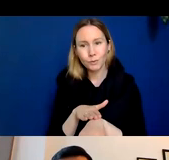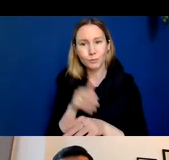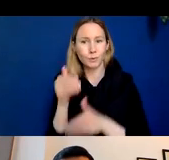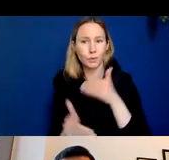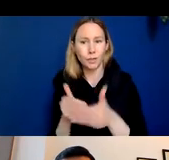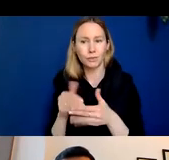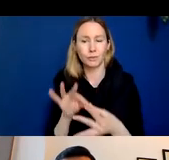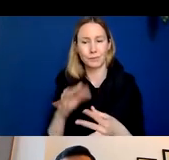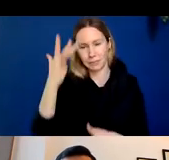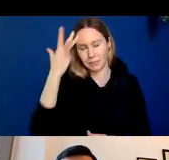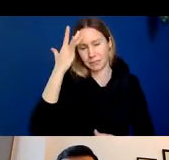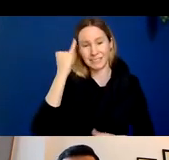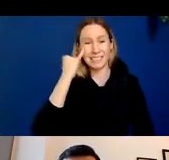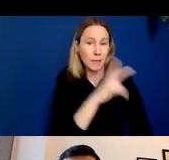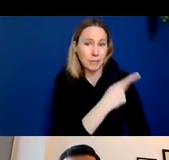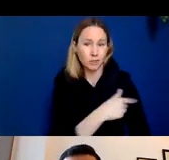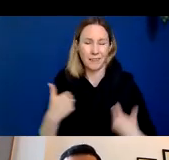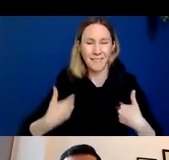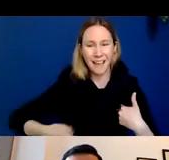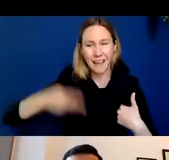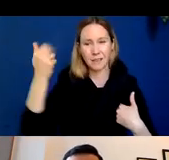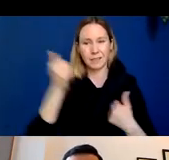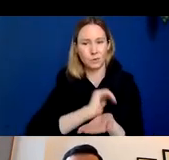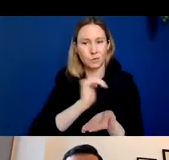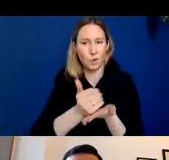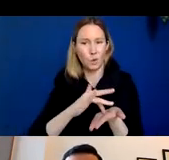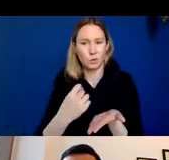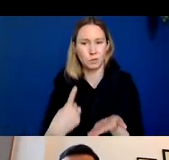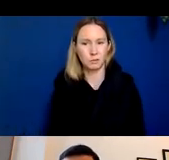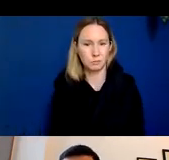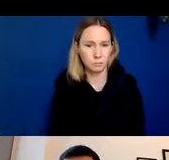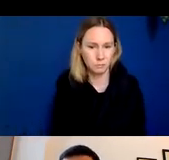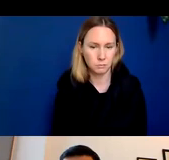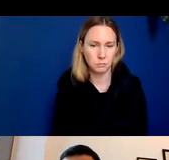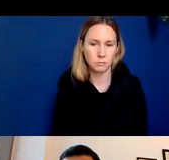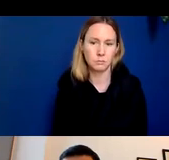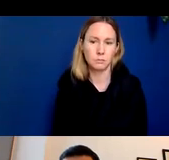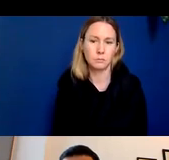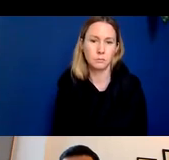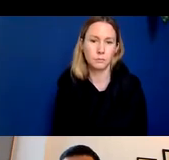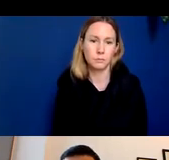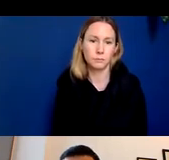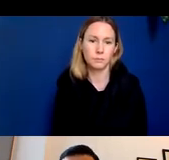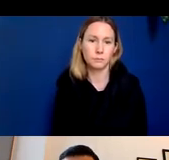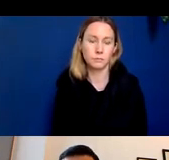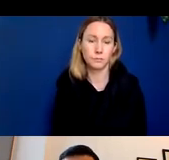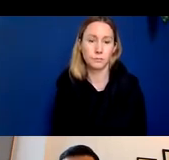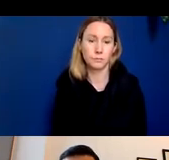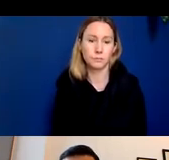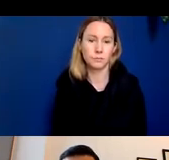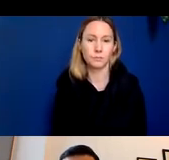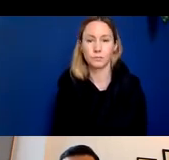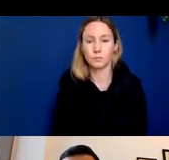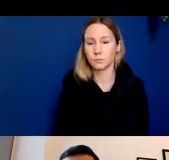in patients who received the highest doses and of those of those phase two trial